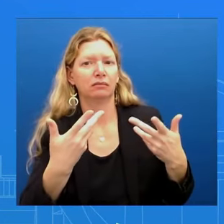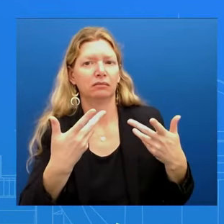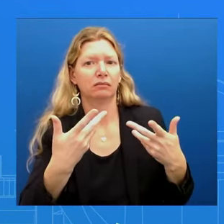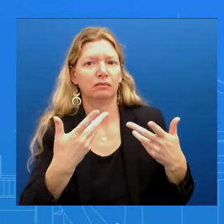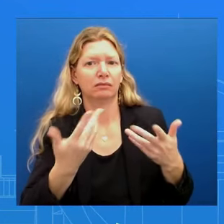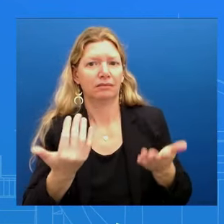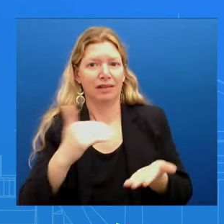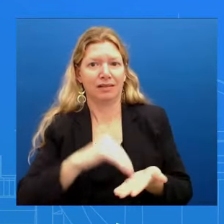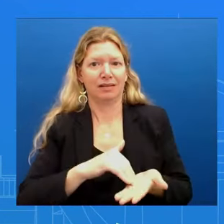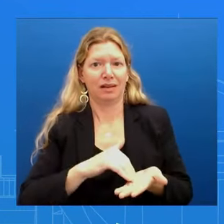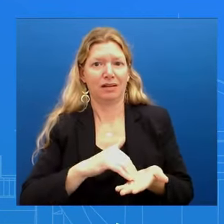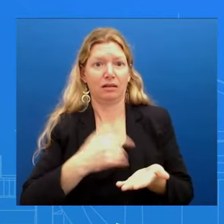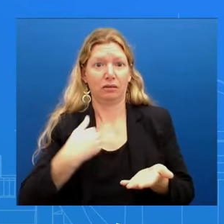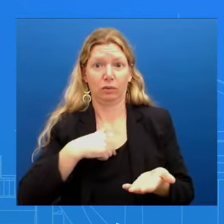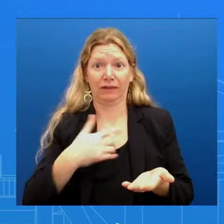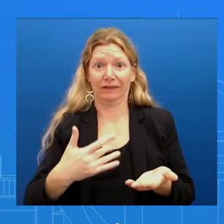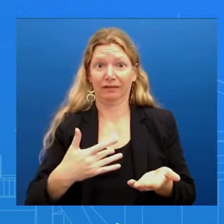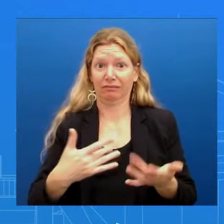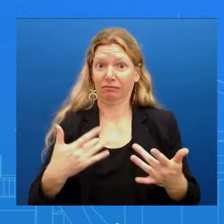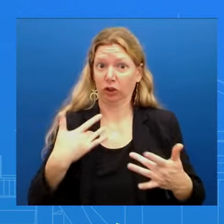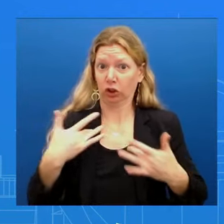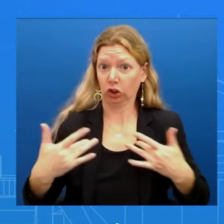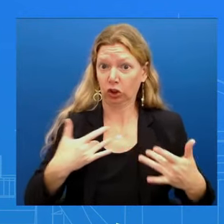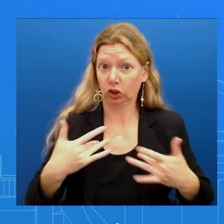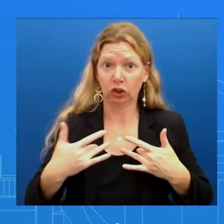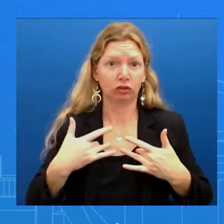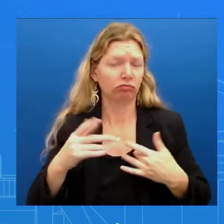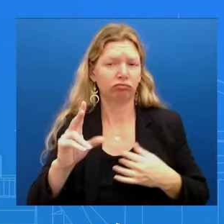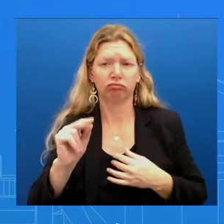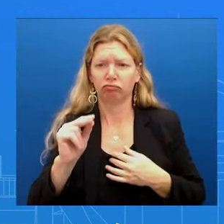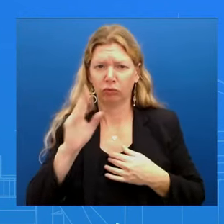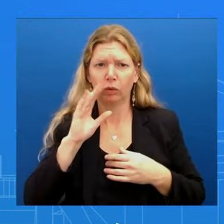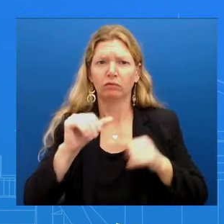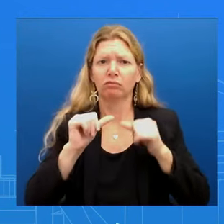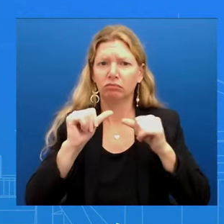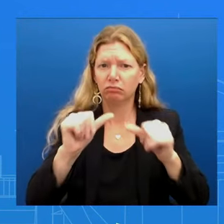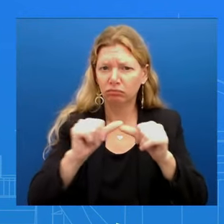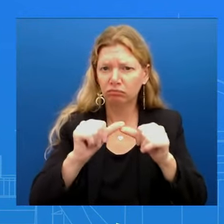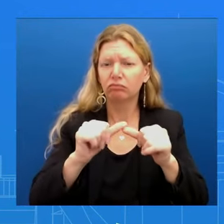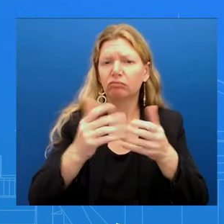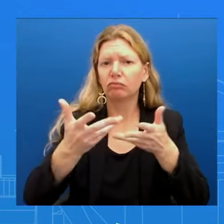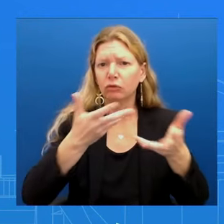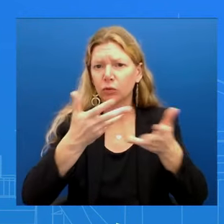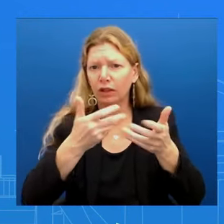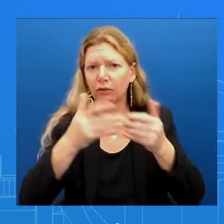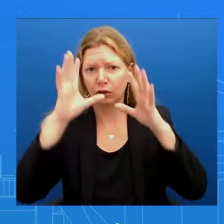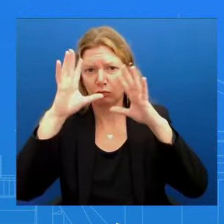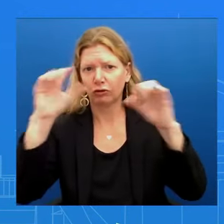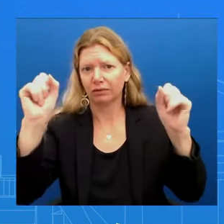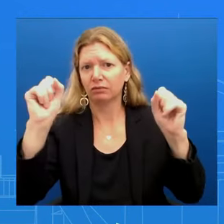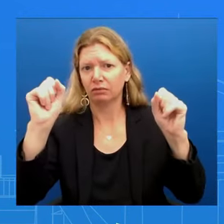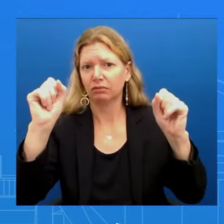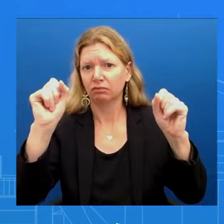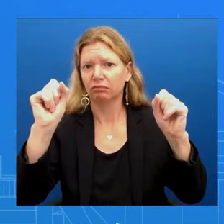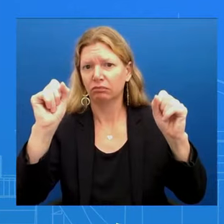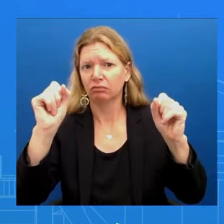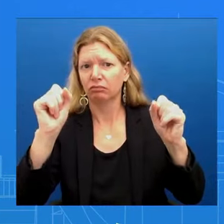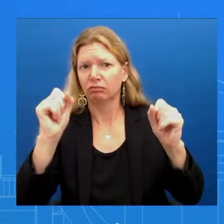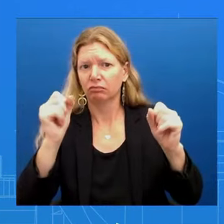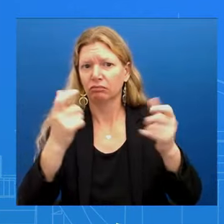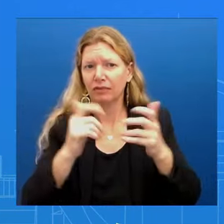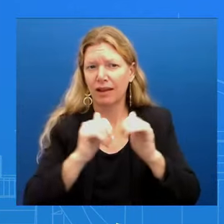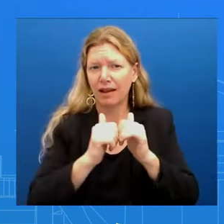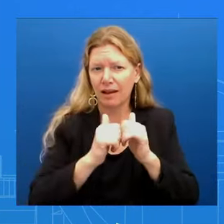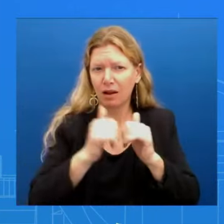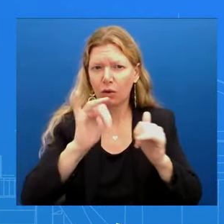to continue to communicate with President el-Sisi about the proper use of that gate But just to be clear, people are